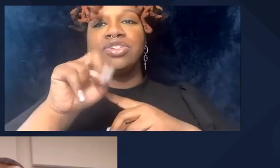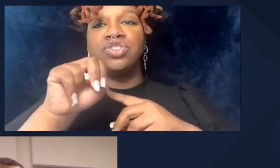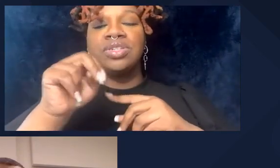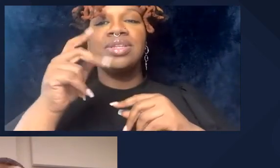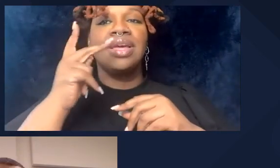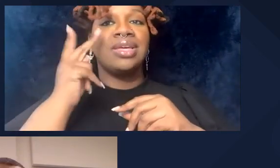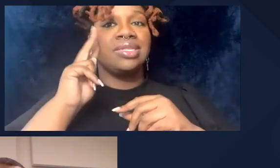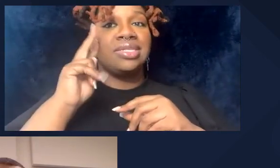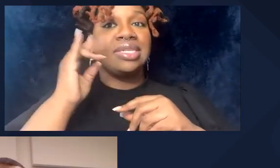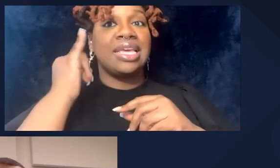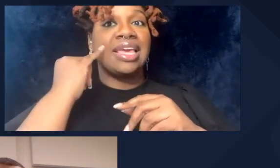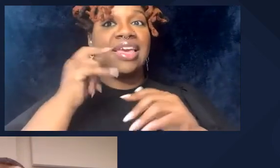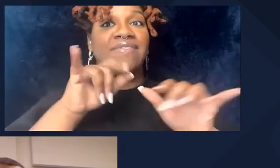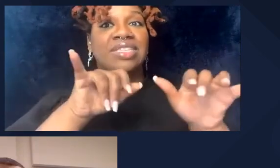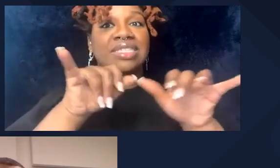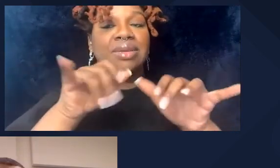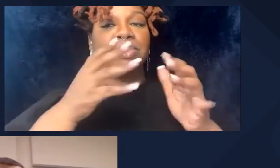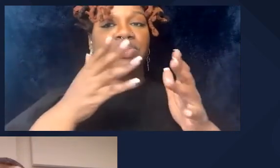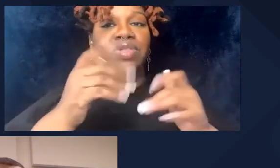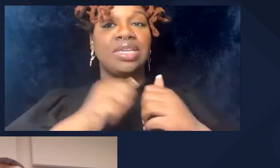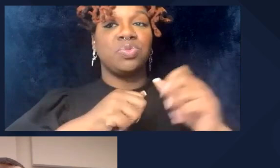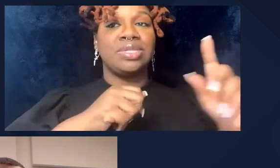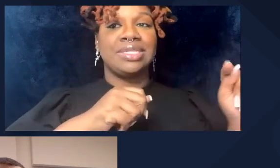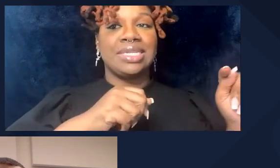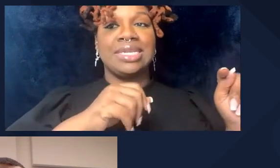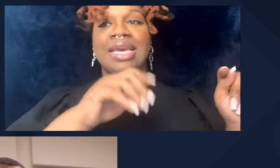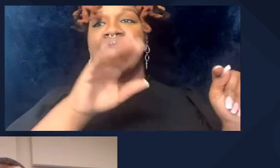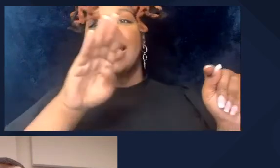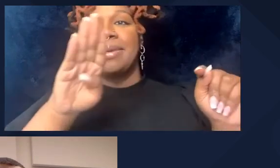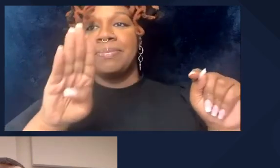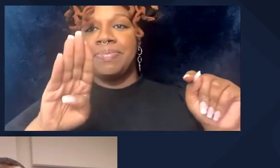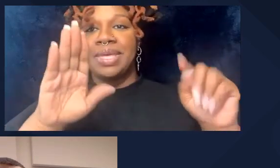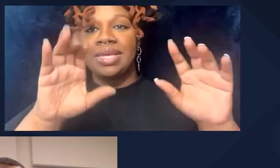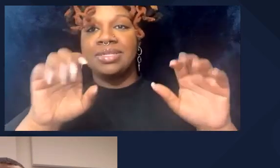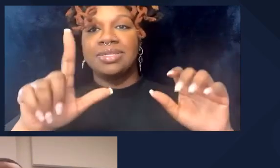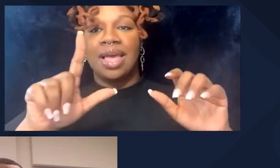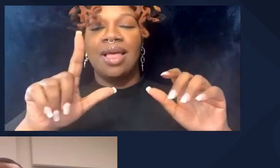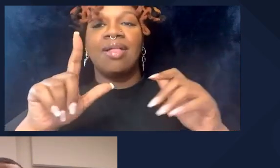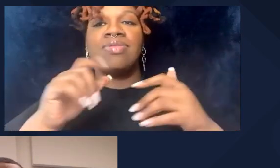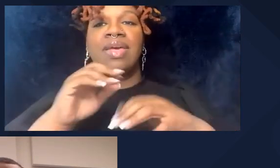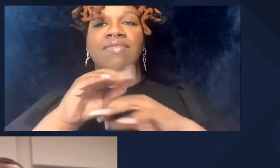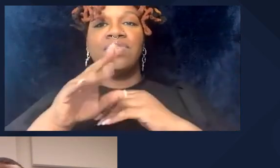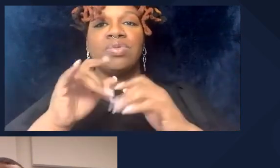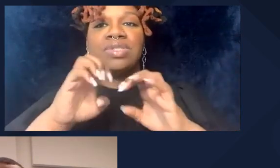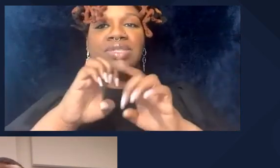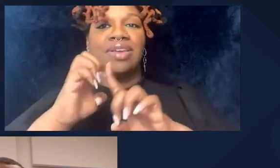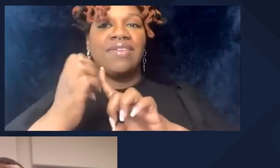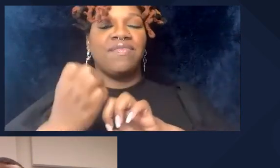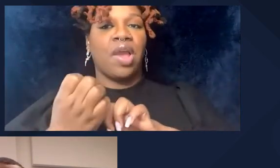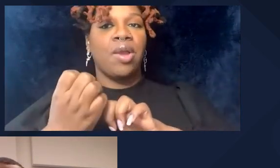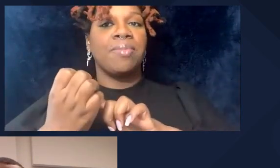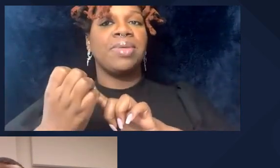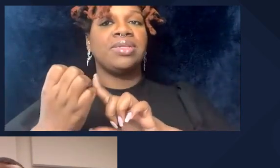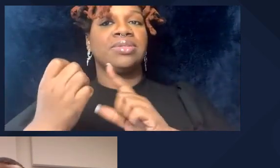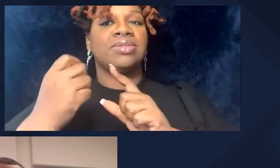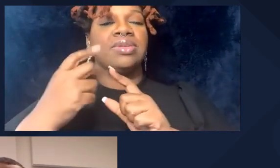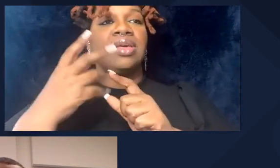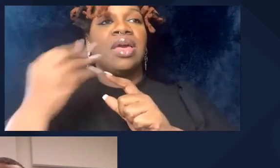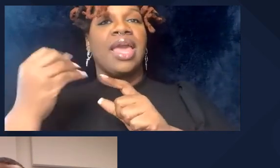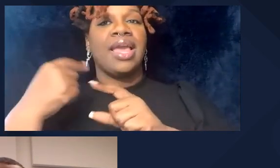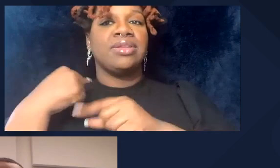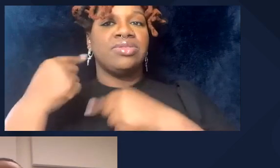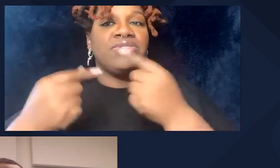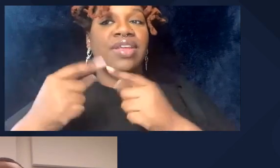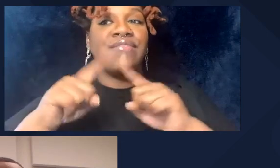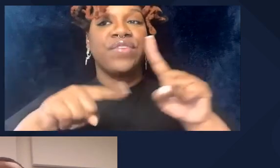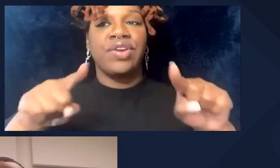we see in the flow with T-cell and B-cell is driving this environment means versus genetic variation